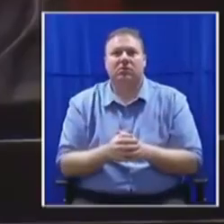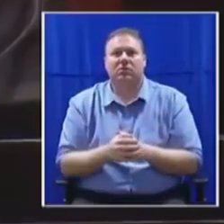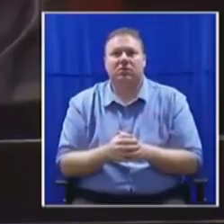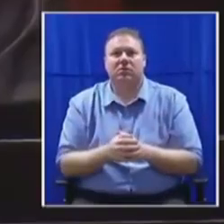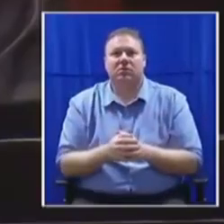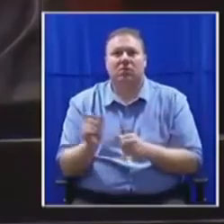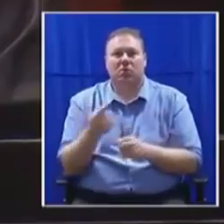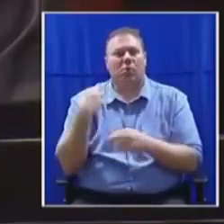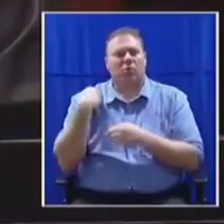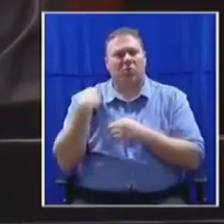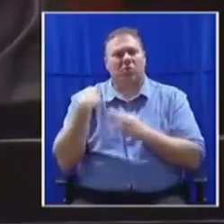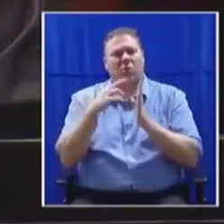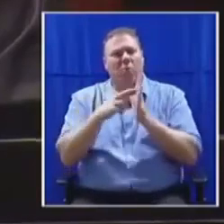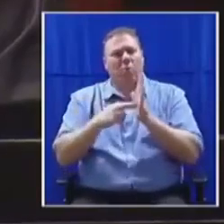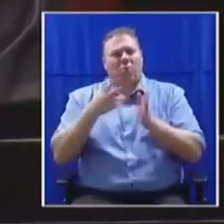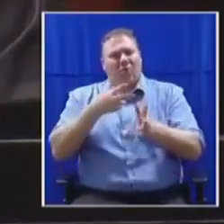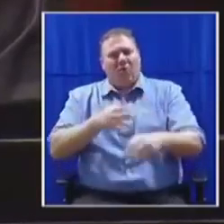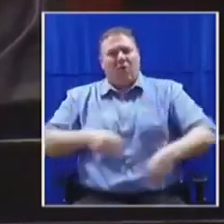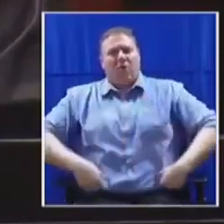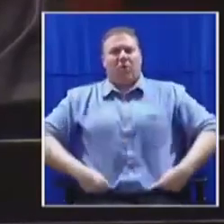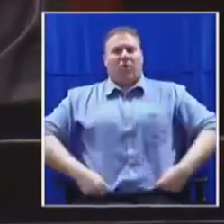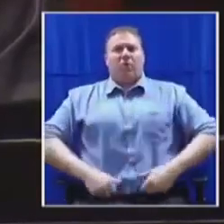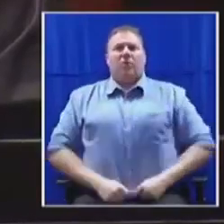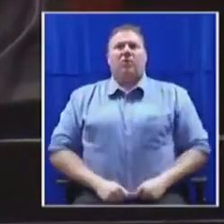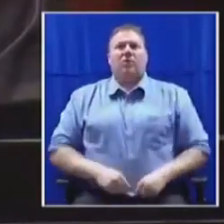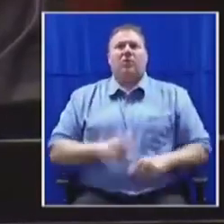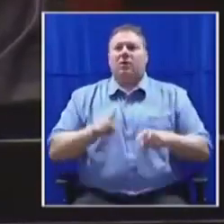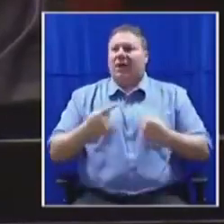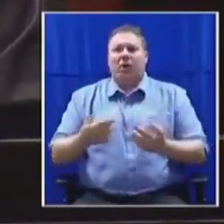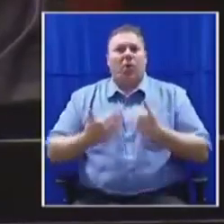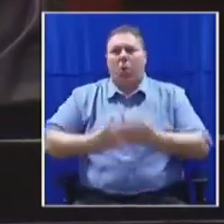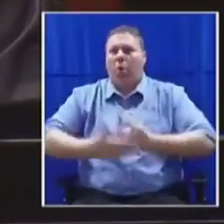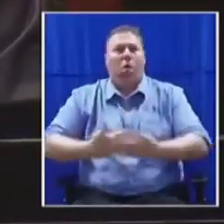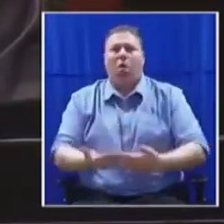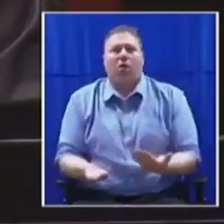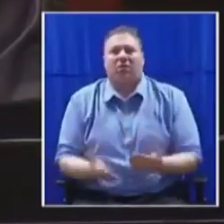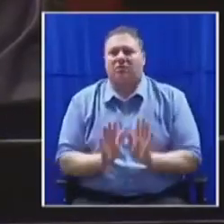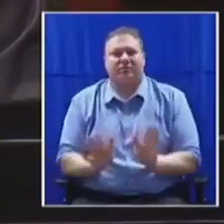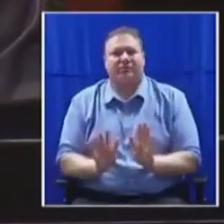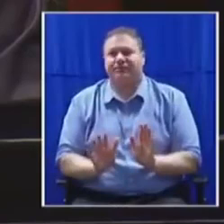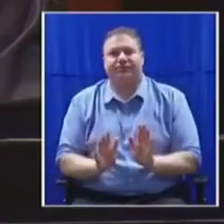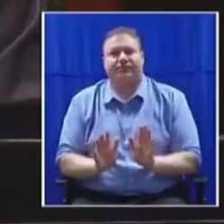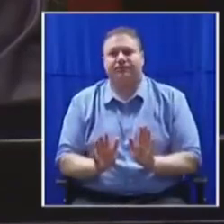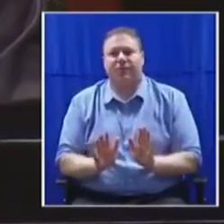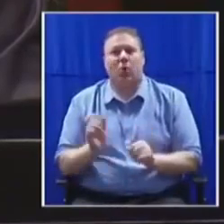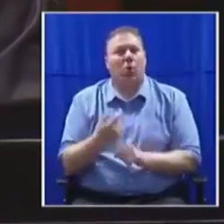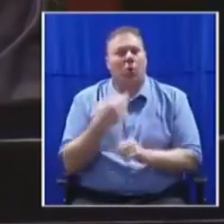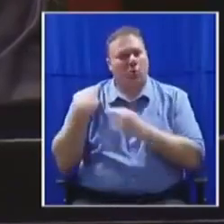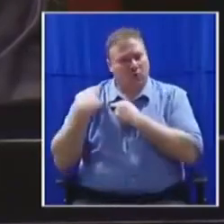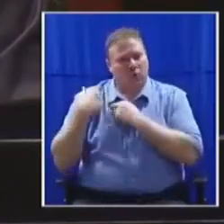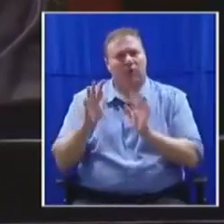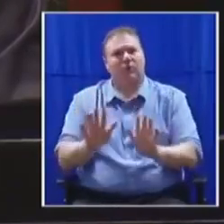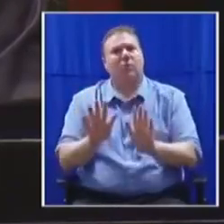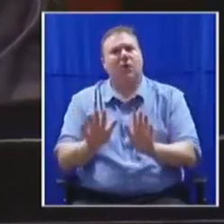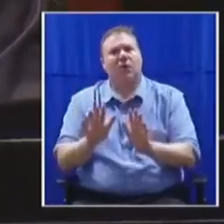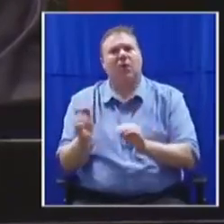responsible for it we cannot go on like this we are all responsible we are all